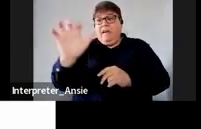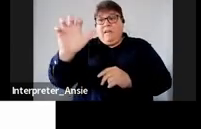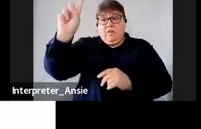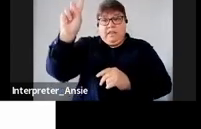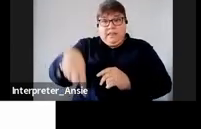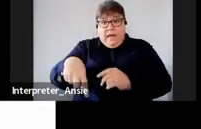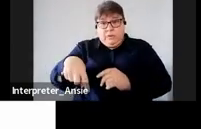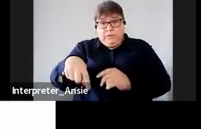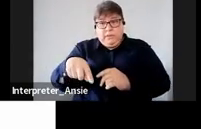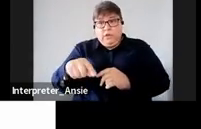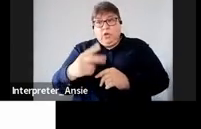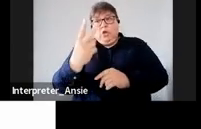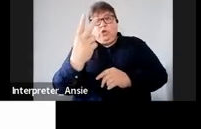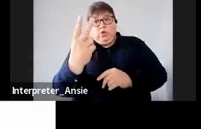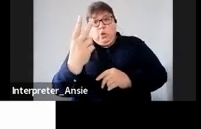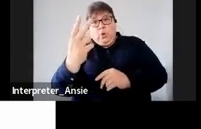2% plus